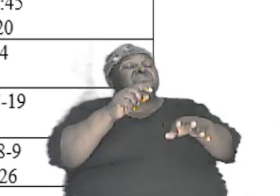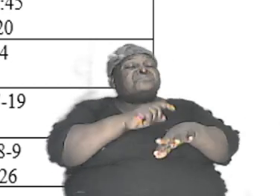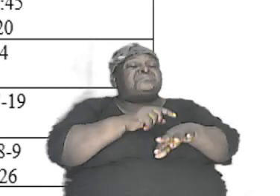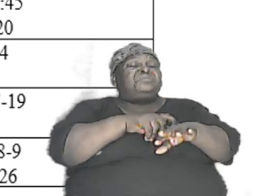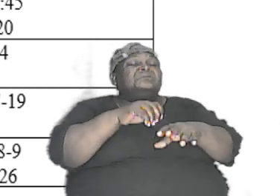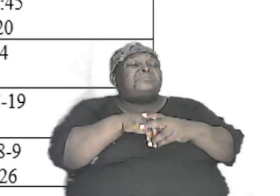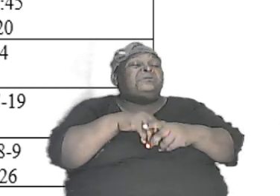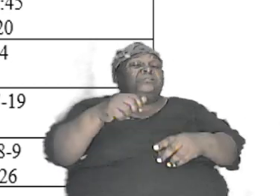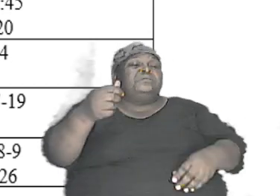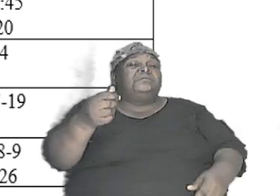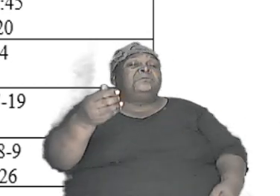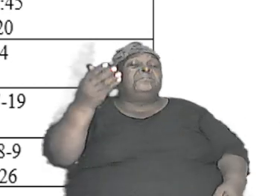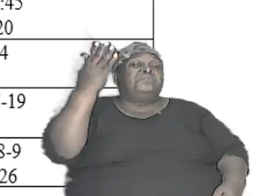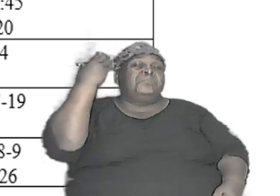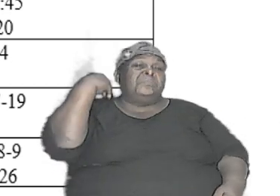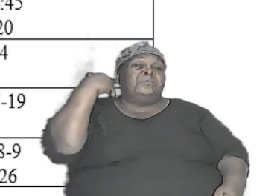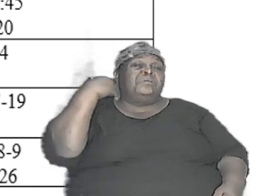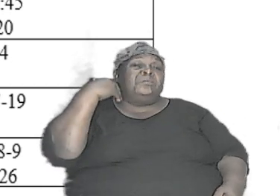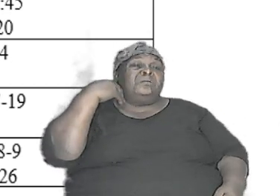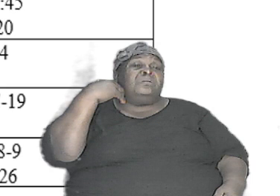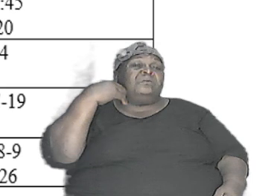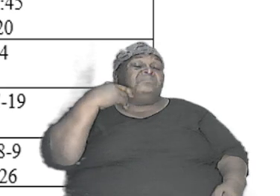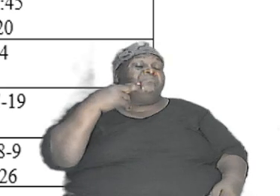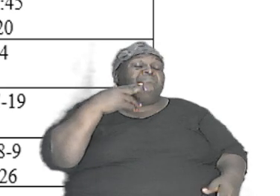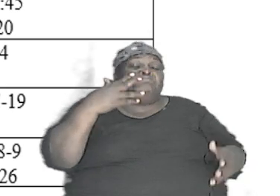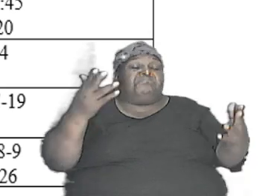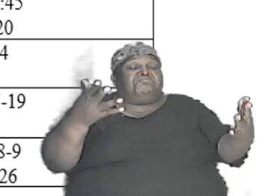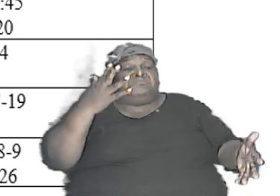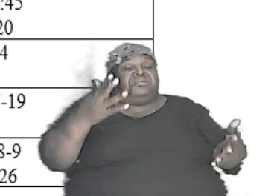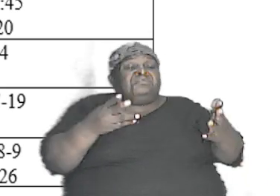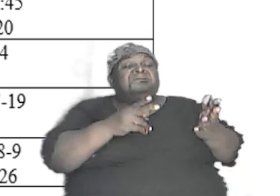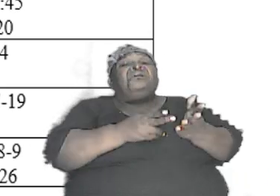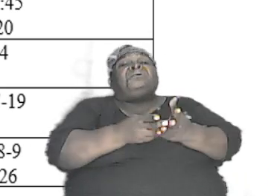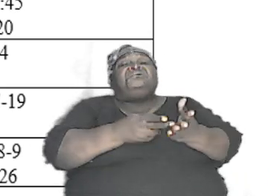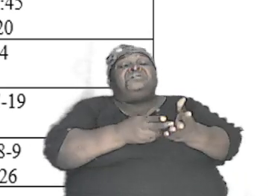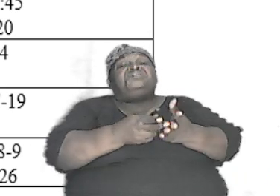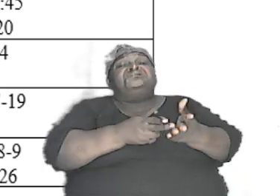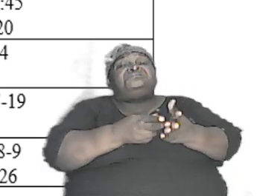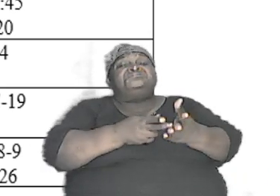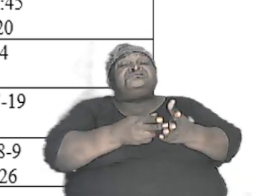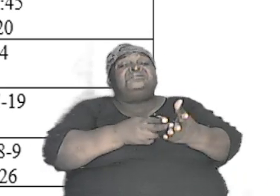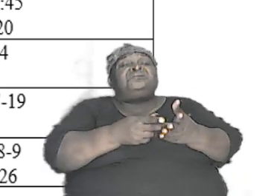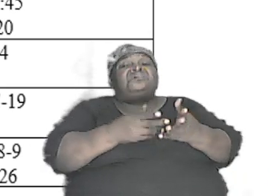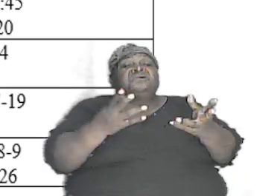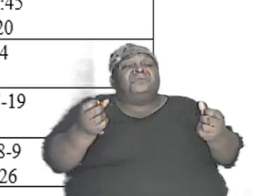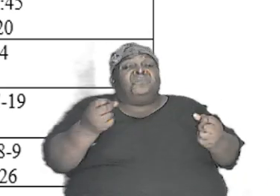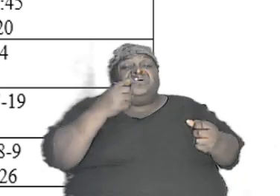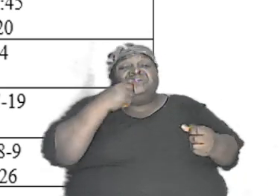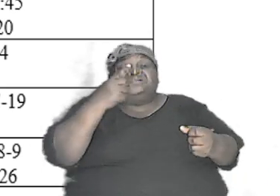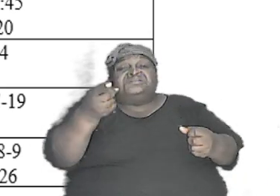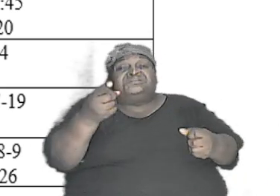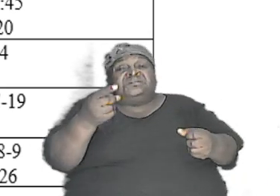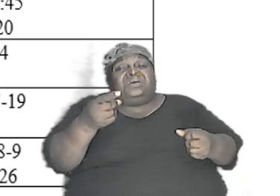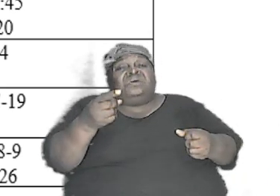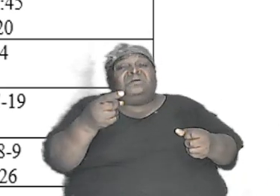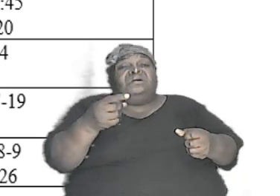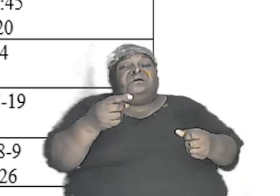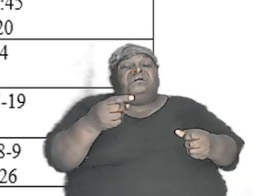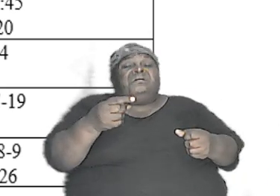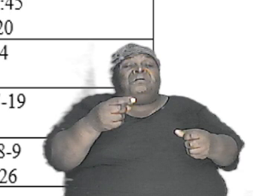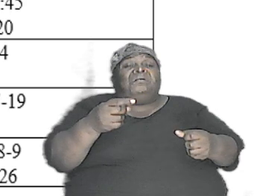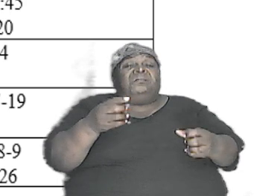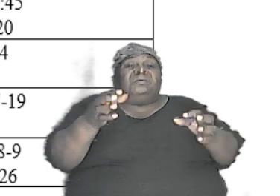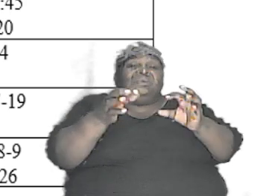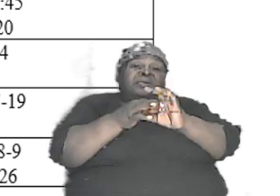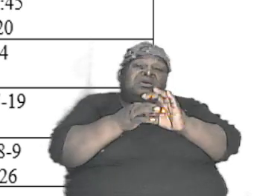honestly want to link it to the biblical story with Adam and Eve and Noah building an ark